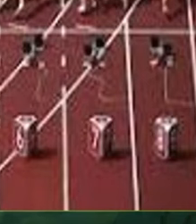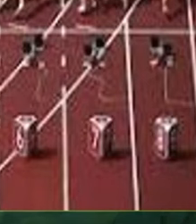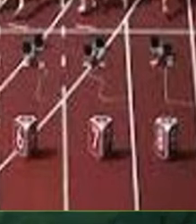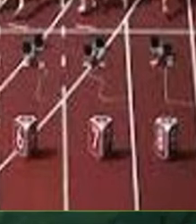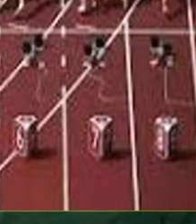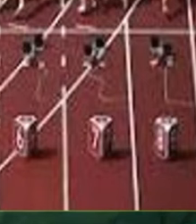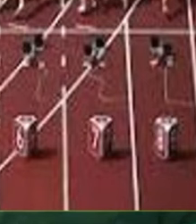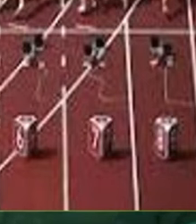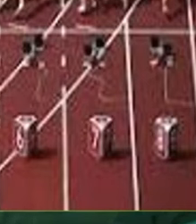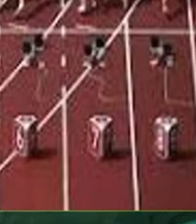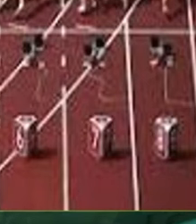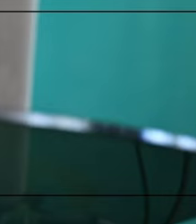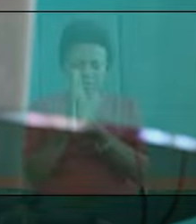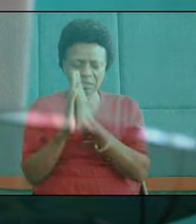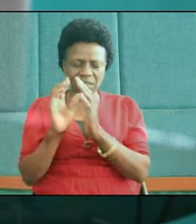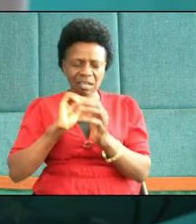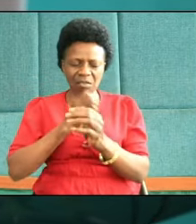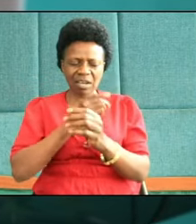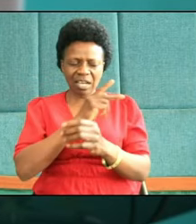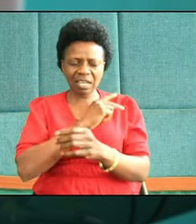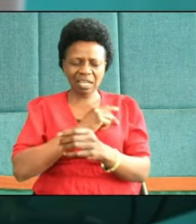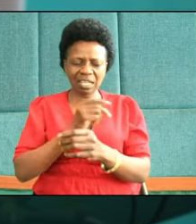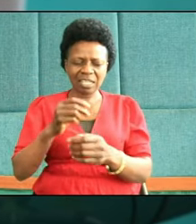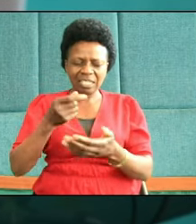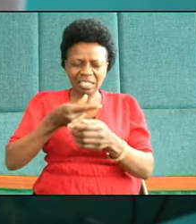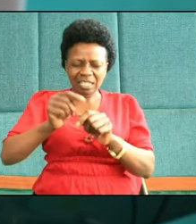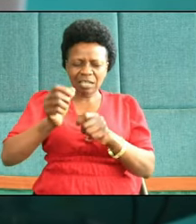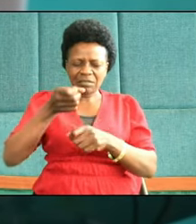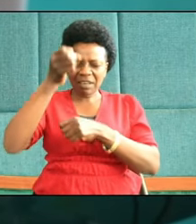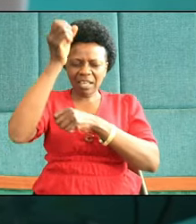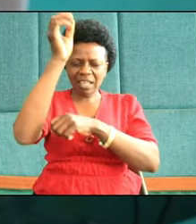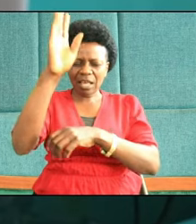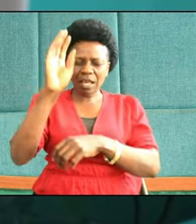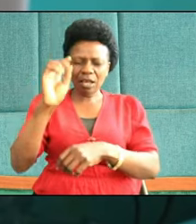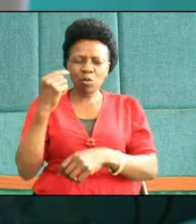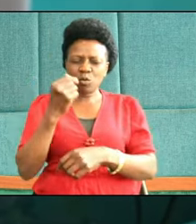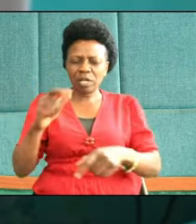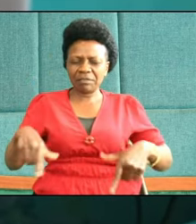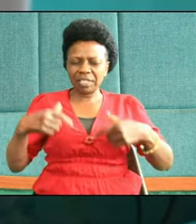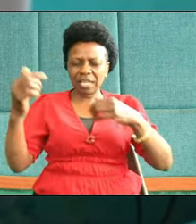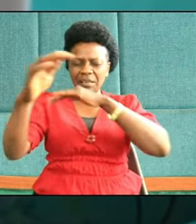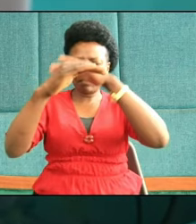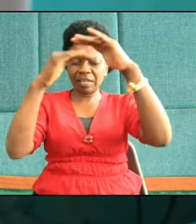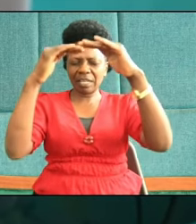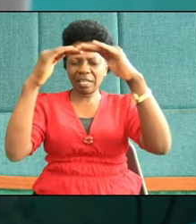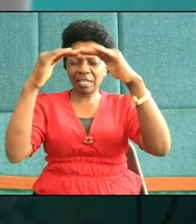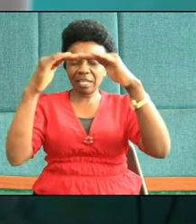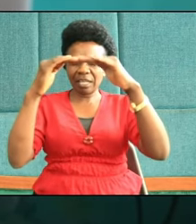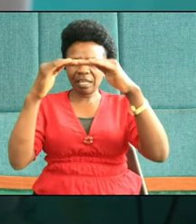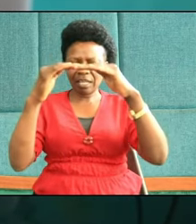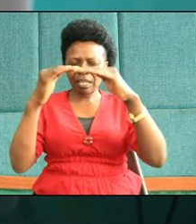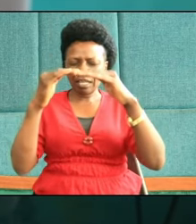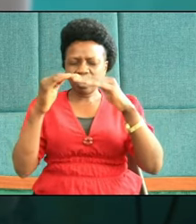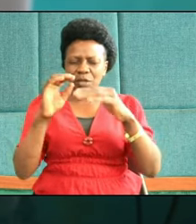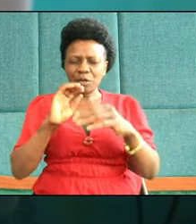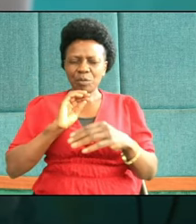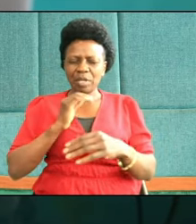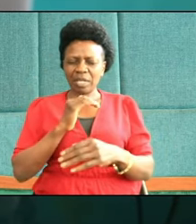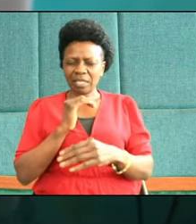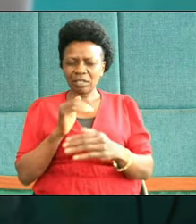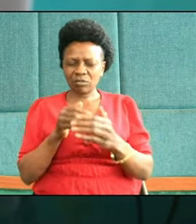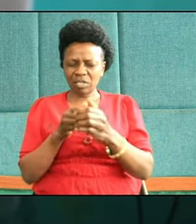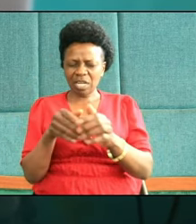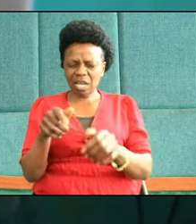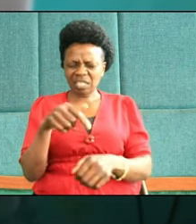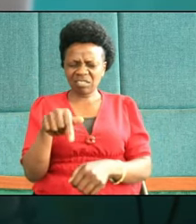we pray? Our kind and gracious Father, who art in heaven, from everlasting to everlasting,